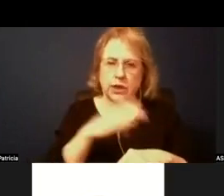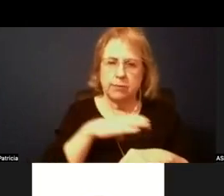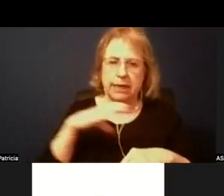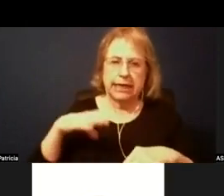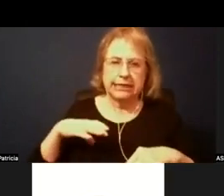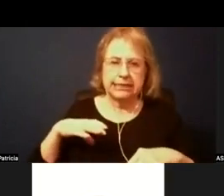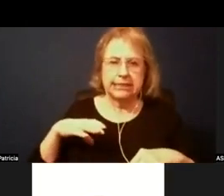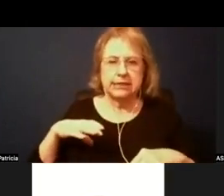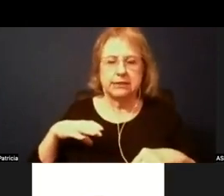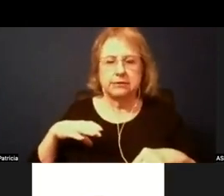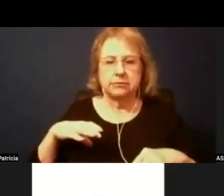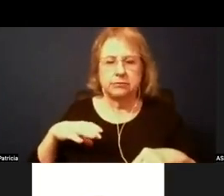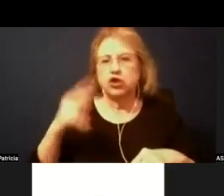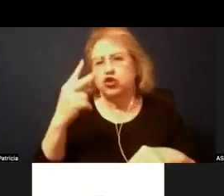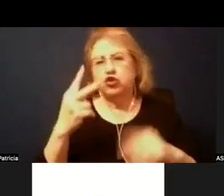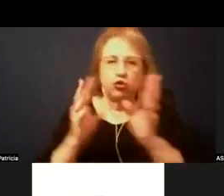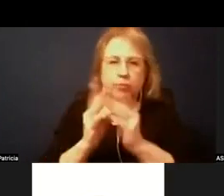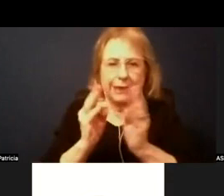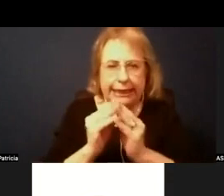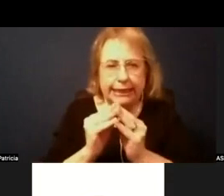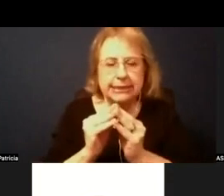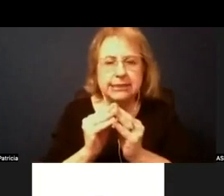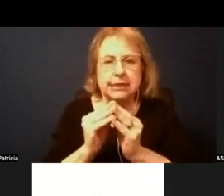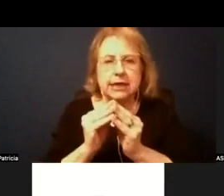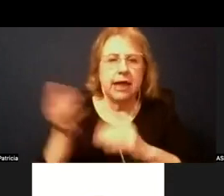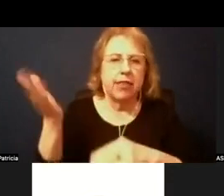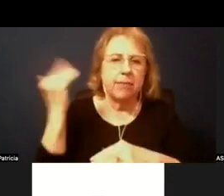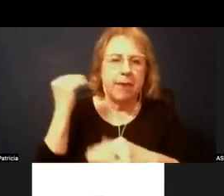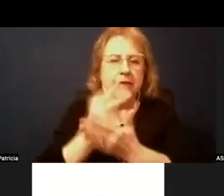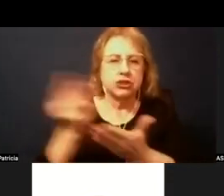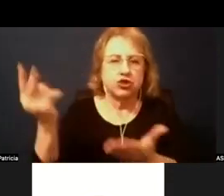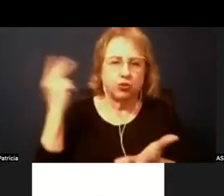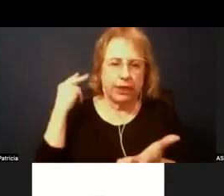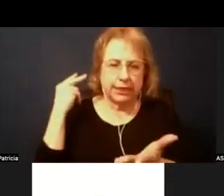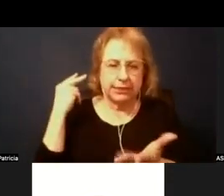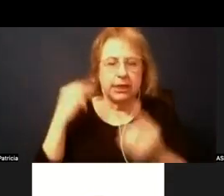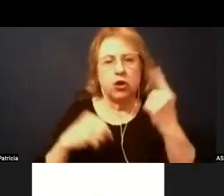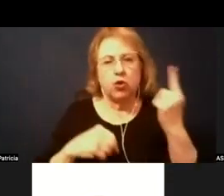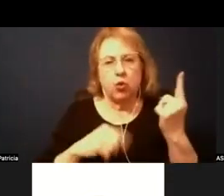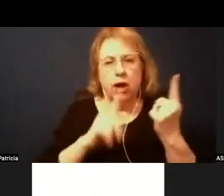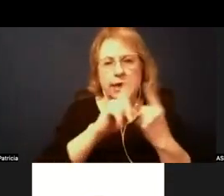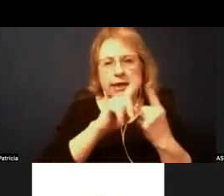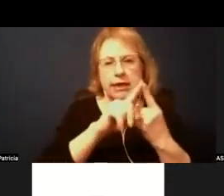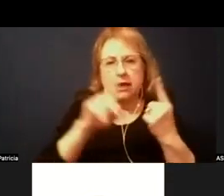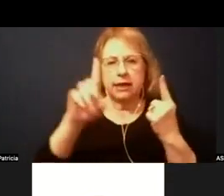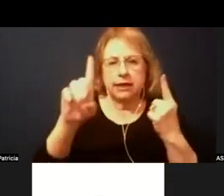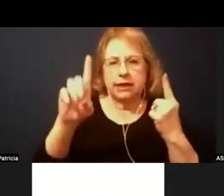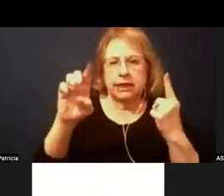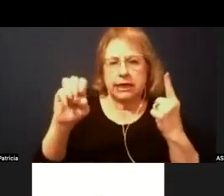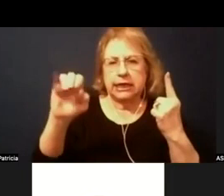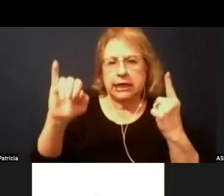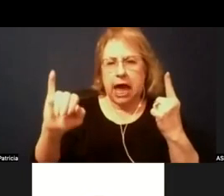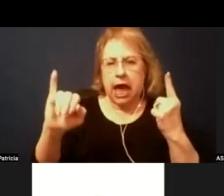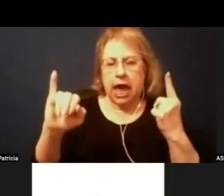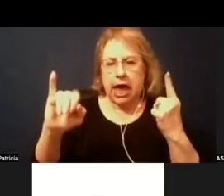or two meetings in the past two weeks, one for the DEI Task Force,